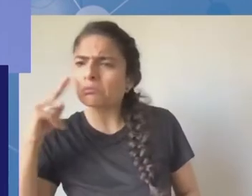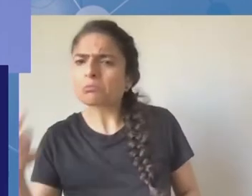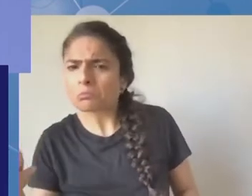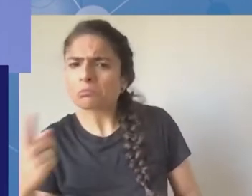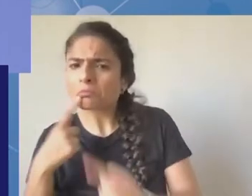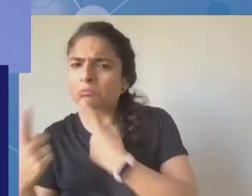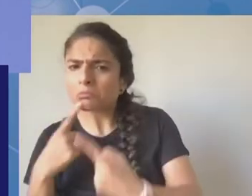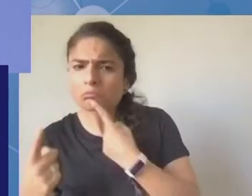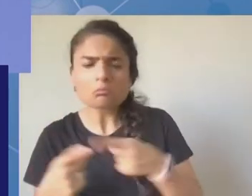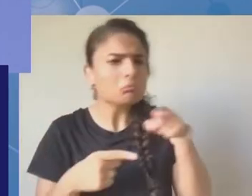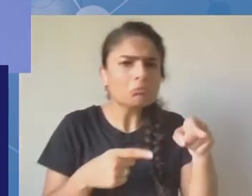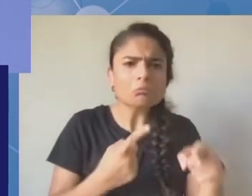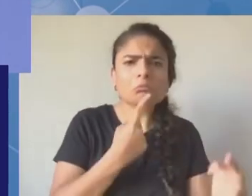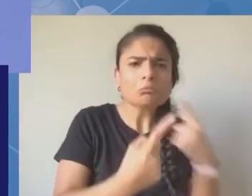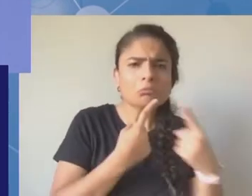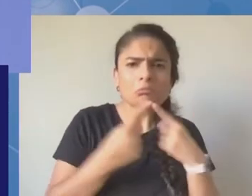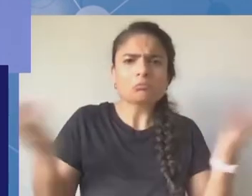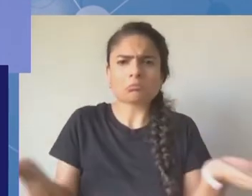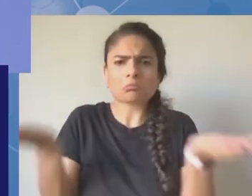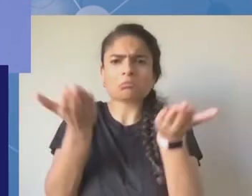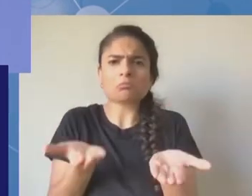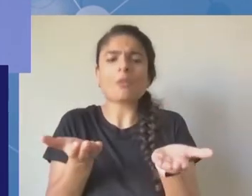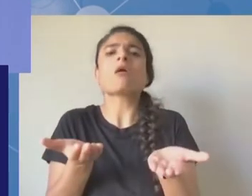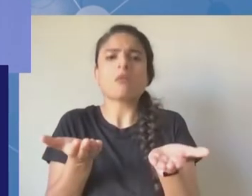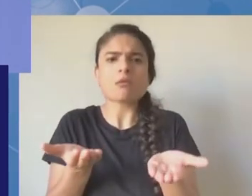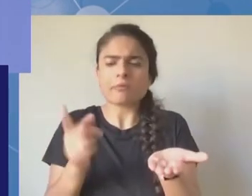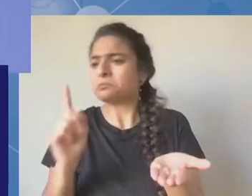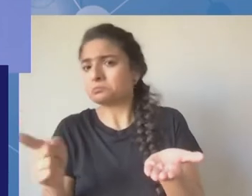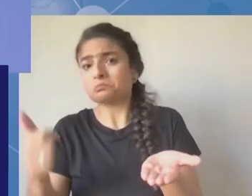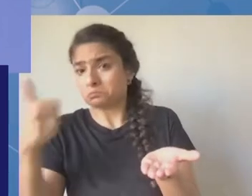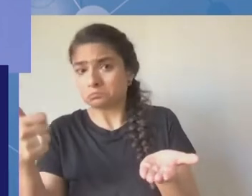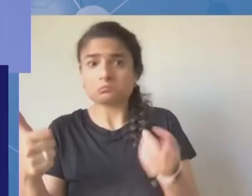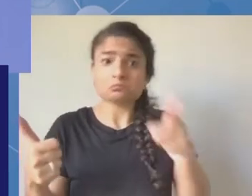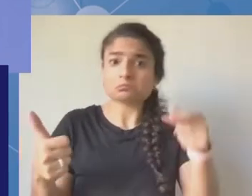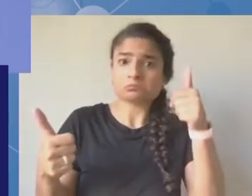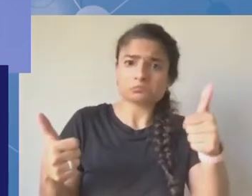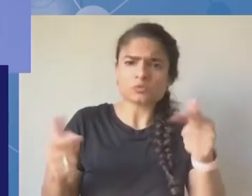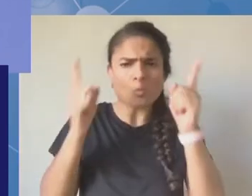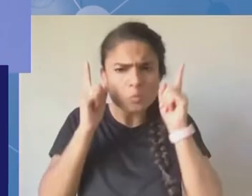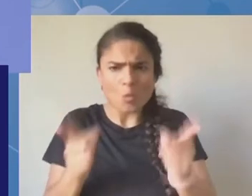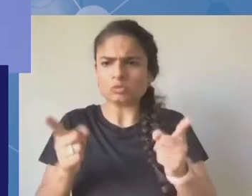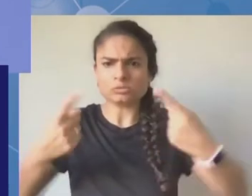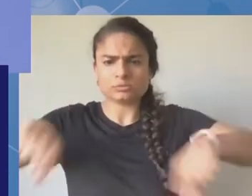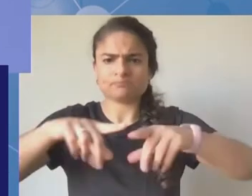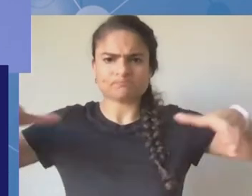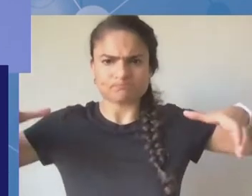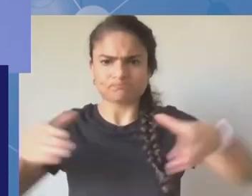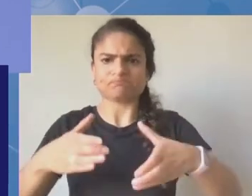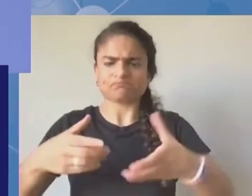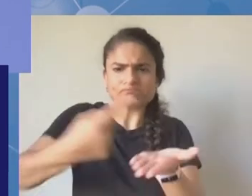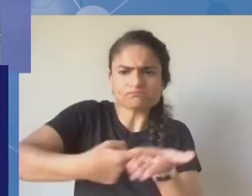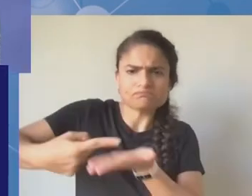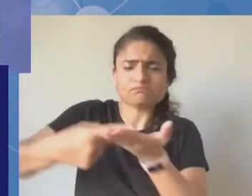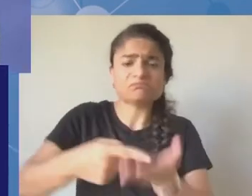involved. But you can pick it up for next year and submit something. Can I comment, please? So,